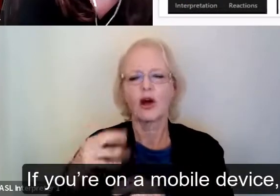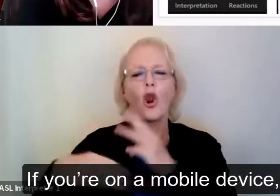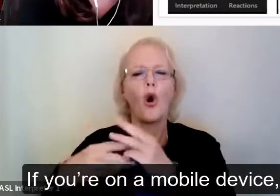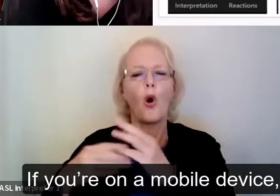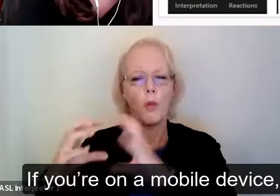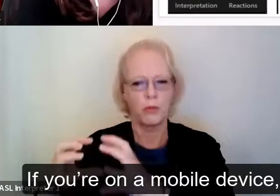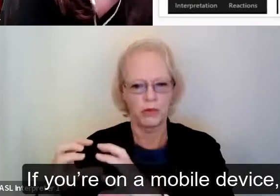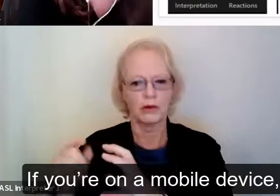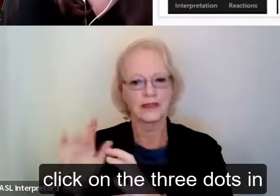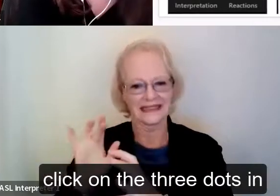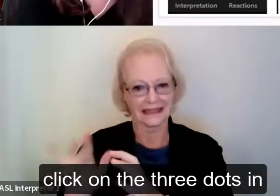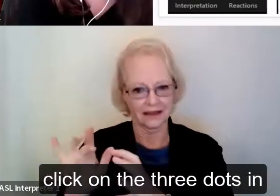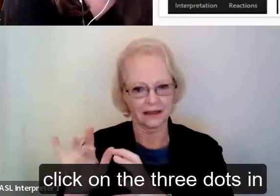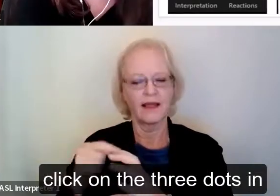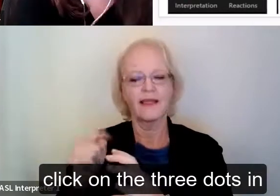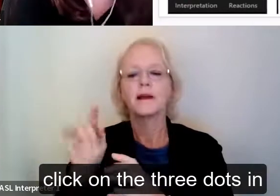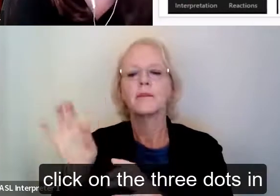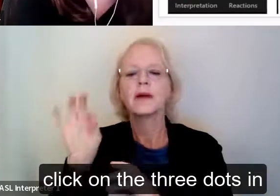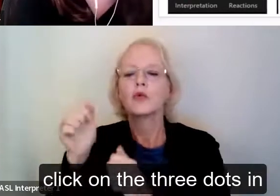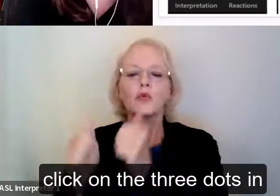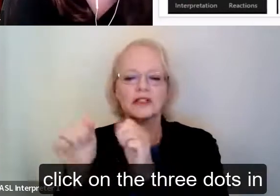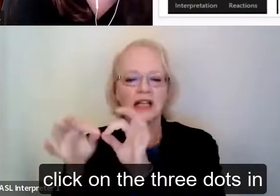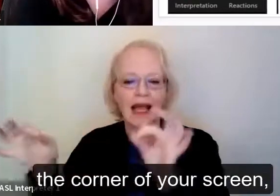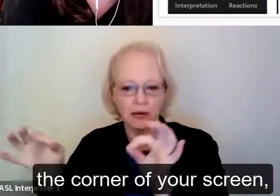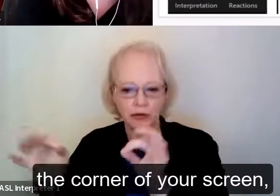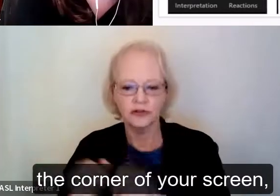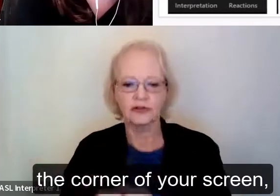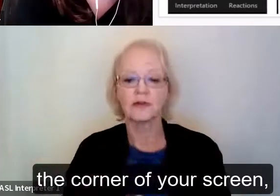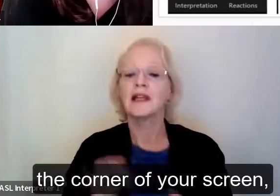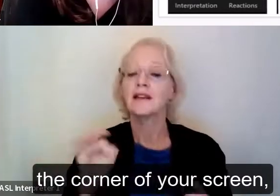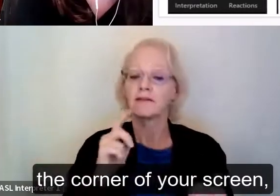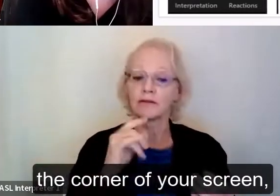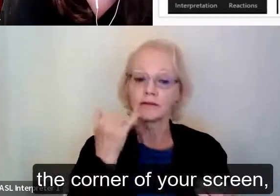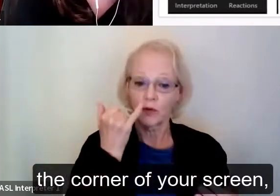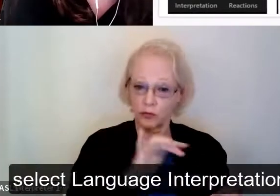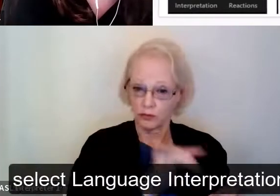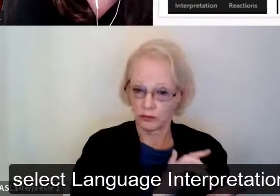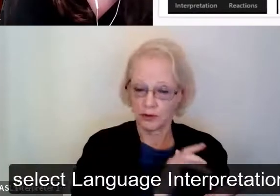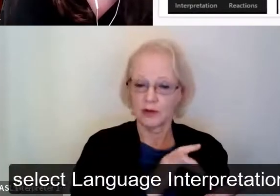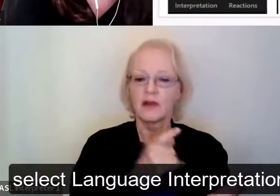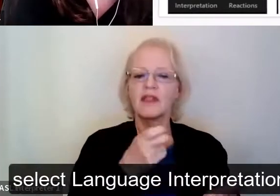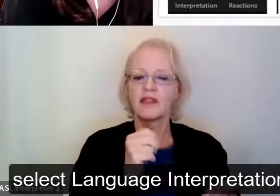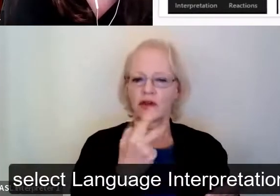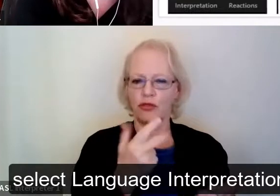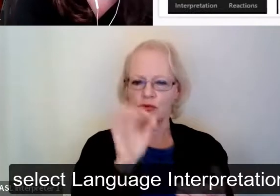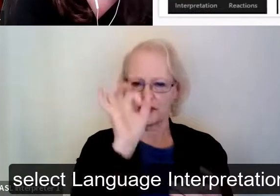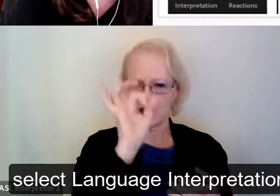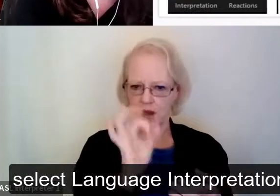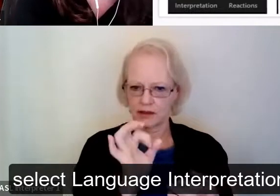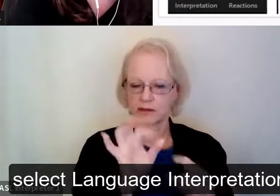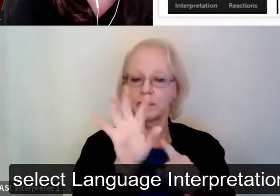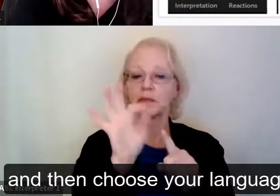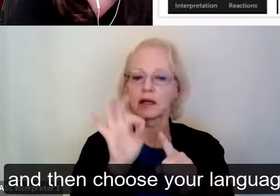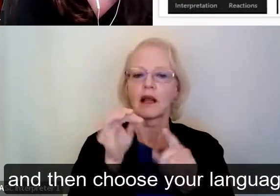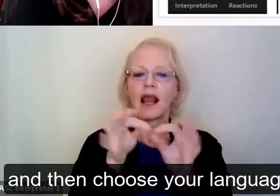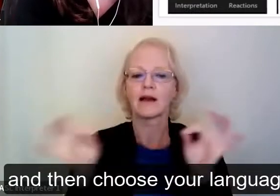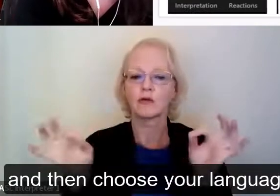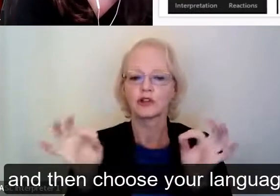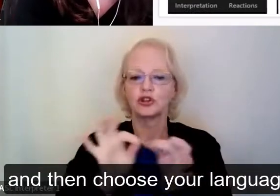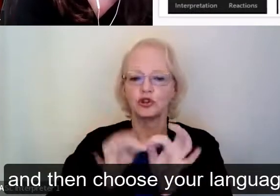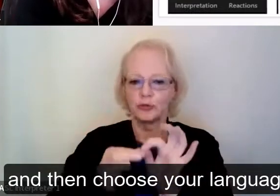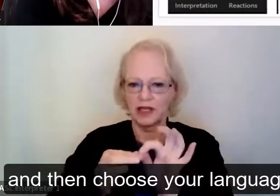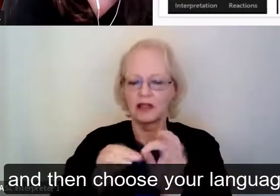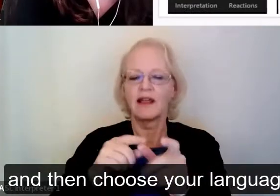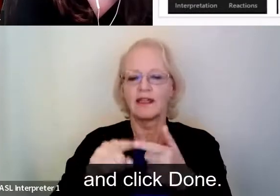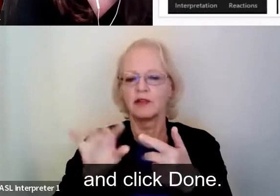on a mobile device, click on the three dots in the corner of your screen, select language interpretation, and